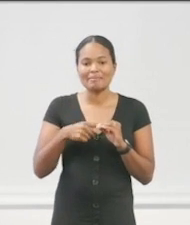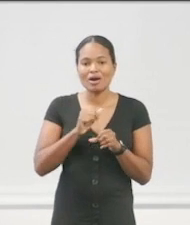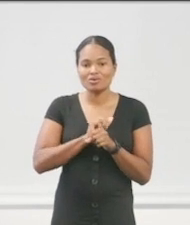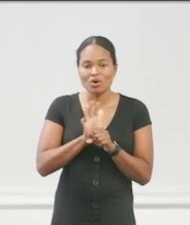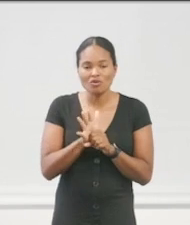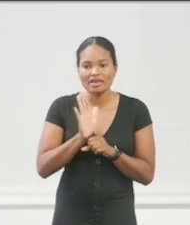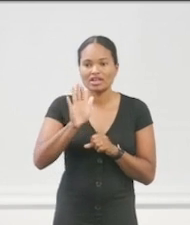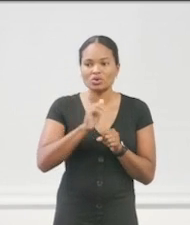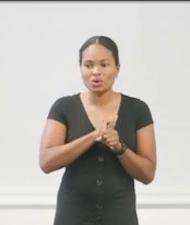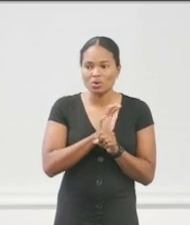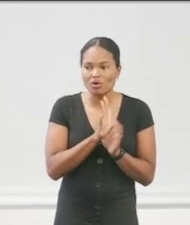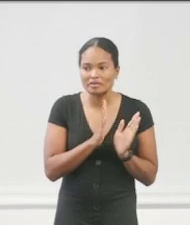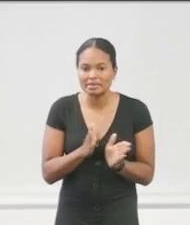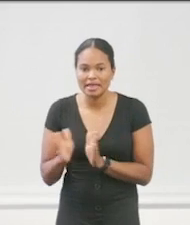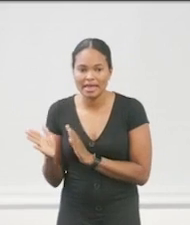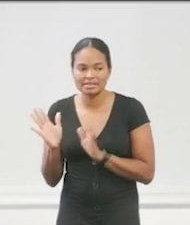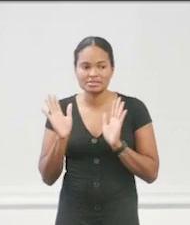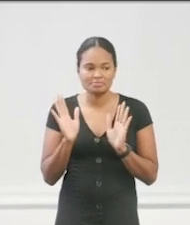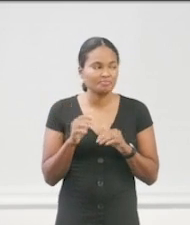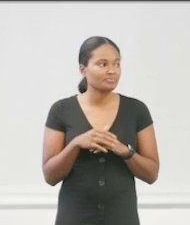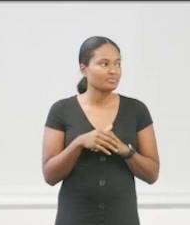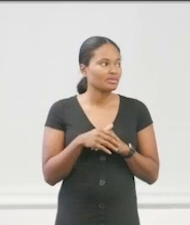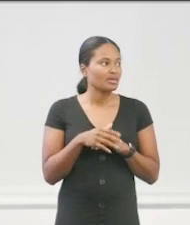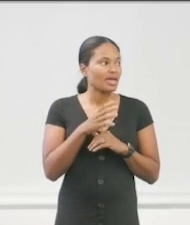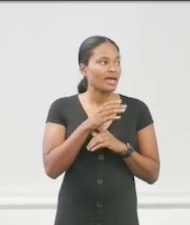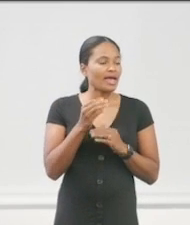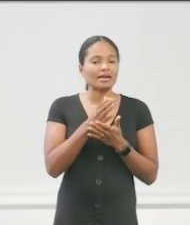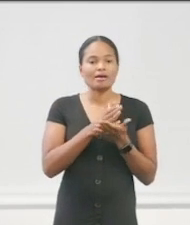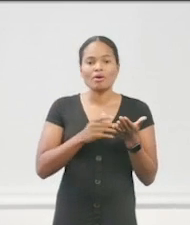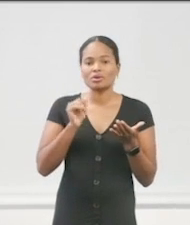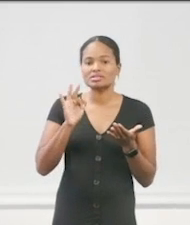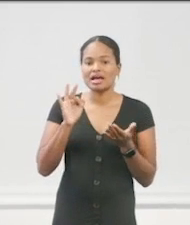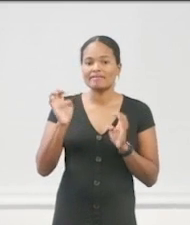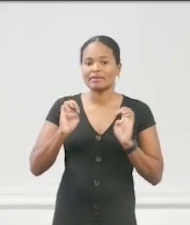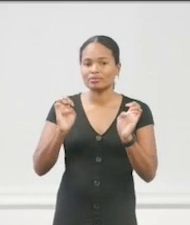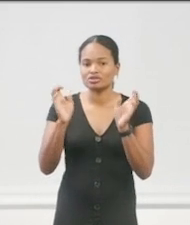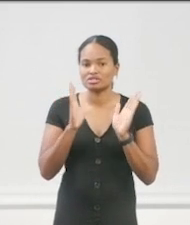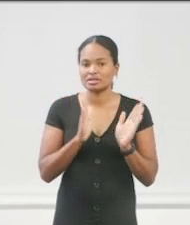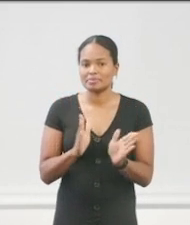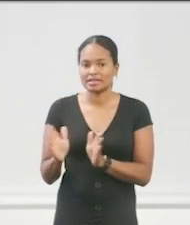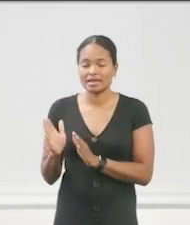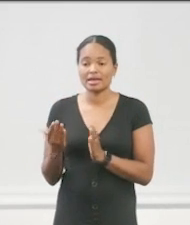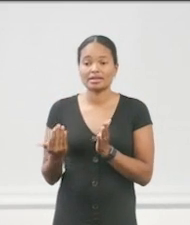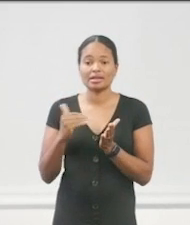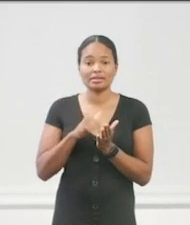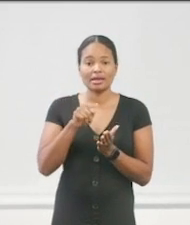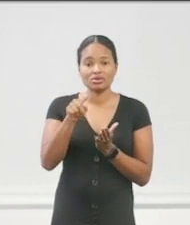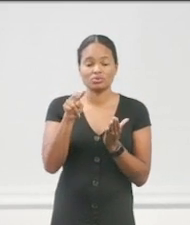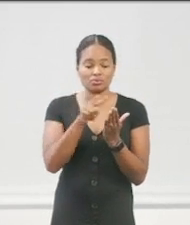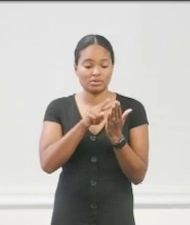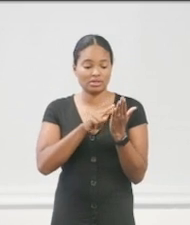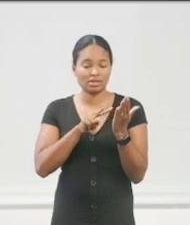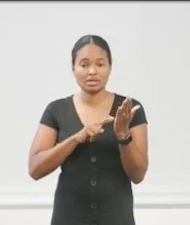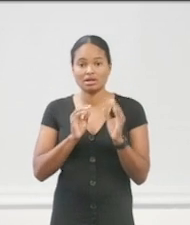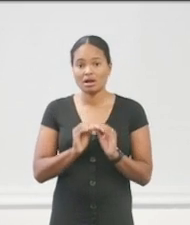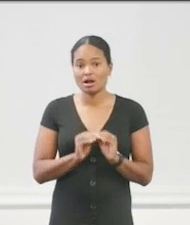COVID plans and how you work that. There's the components of the emergency plan. And, you know, when you take a look at it, obviously,